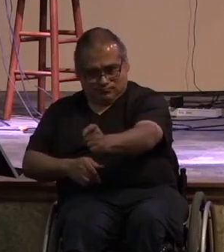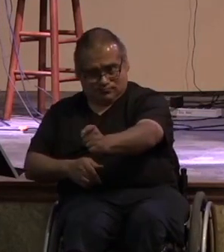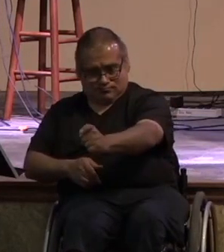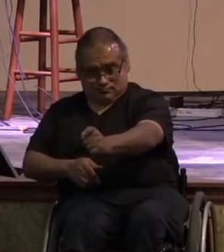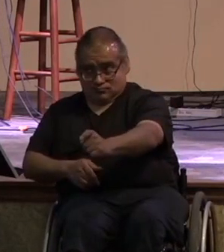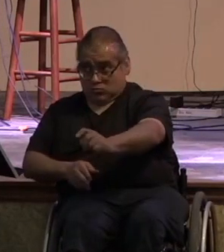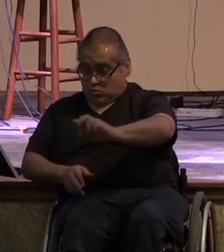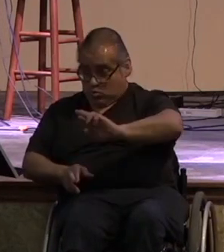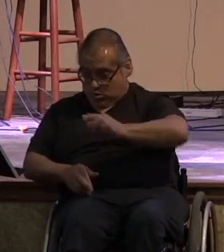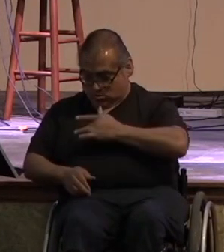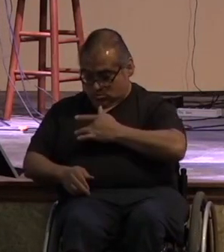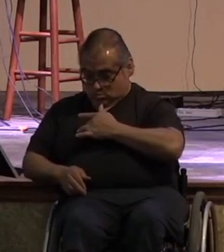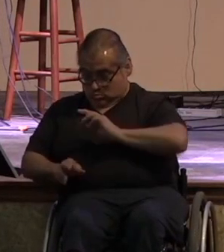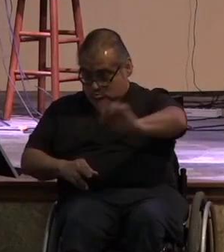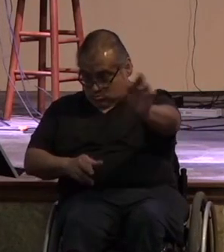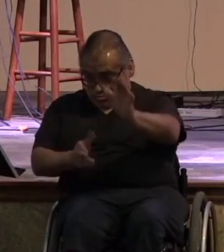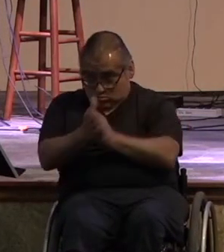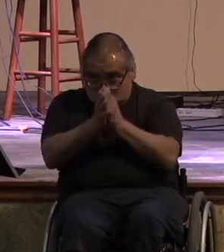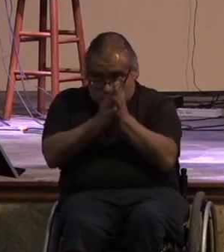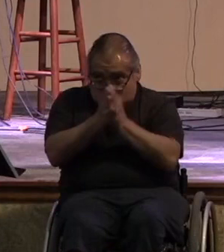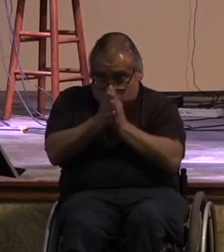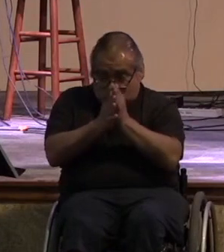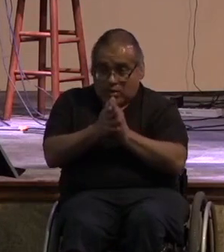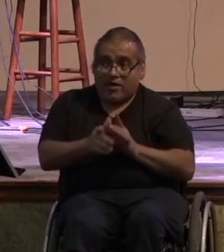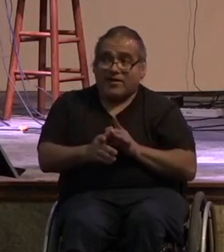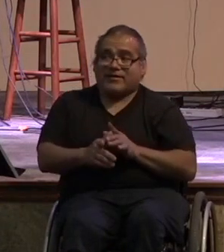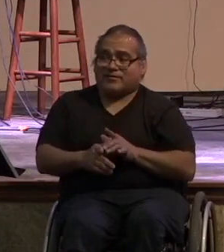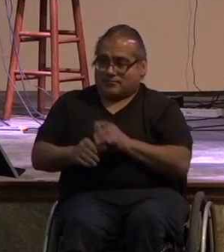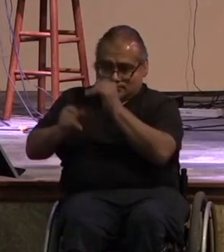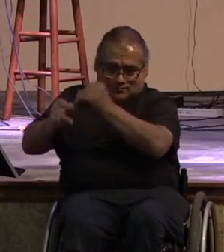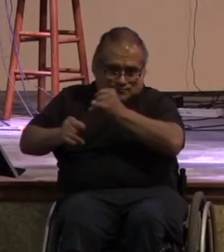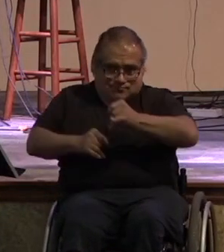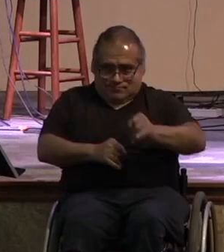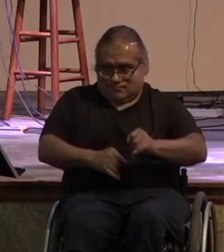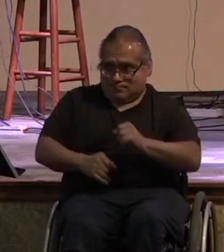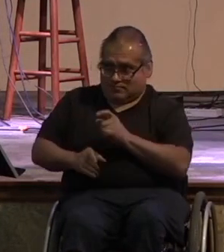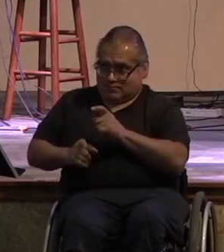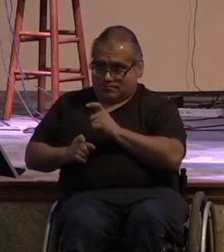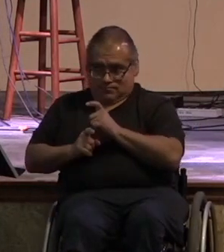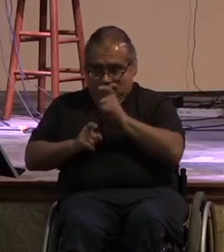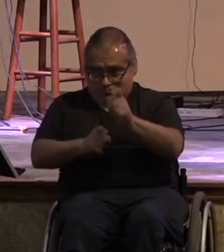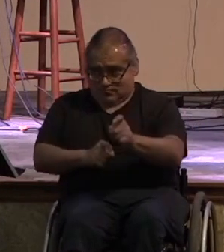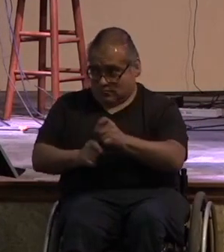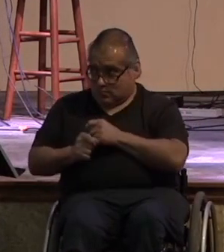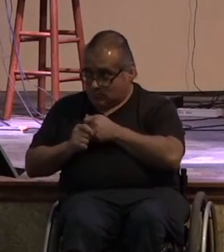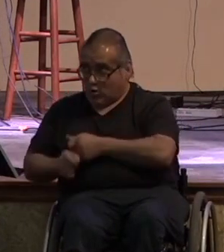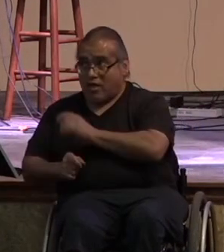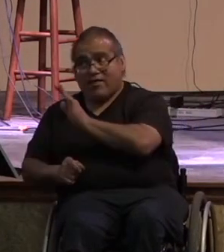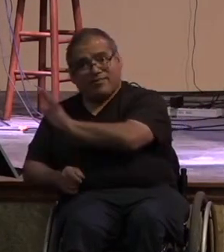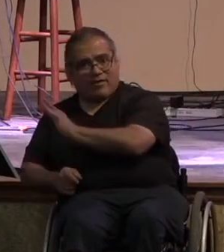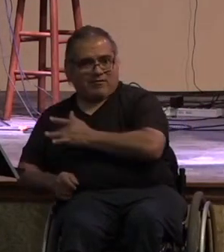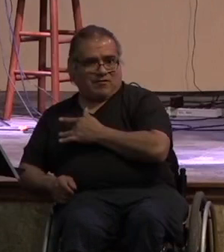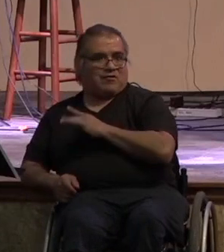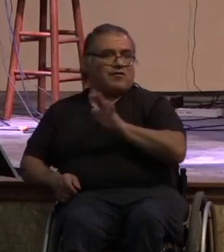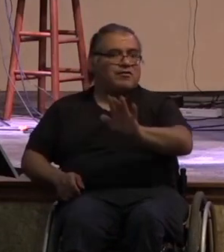it is acceptable according to what each person has not according to what he does not have second corinthians 9 7 and